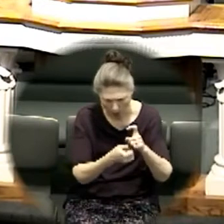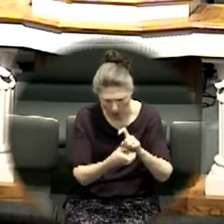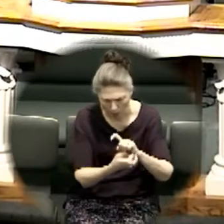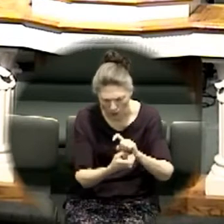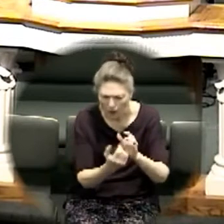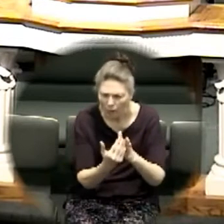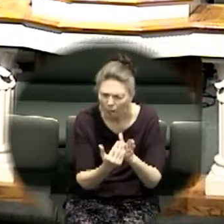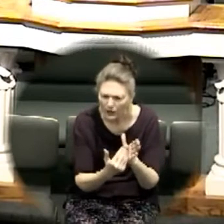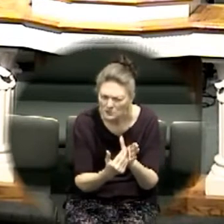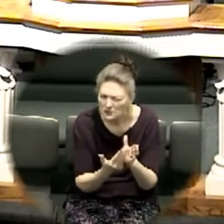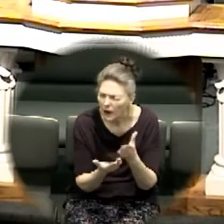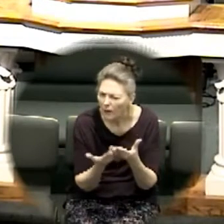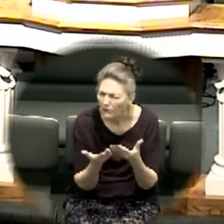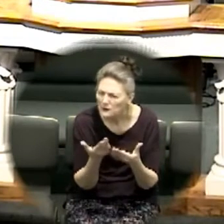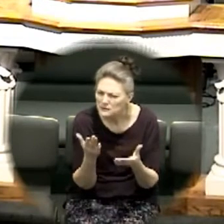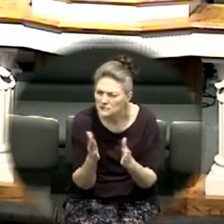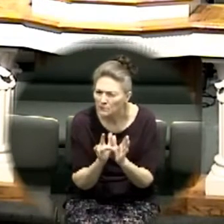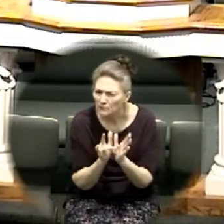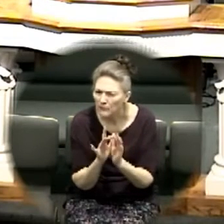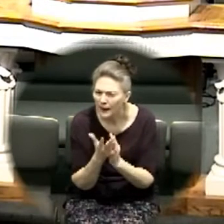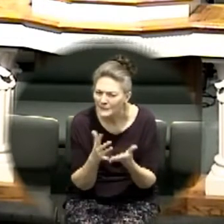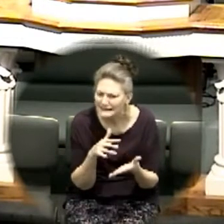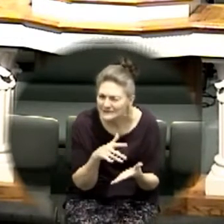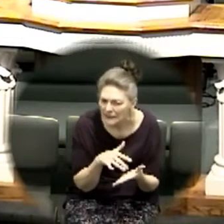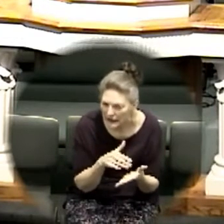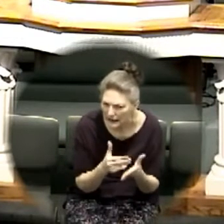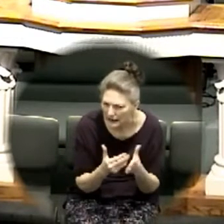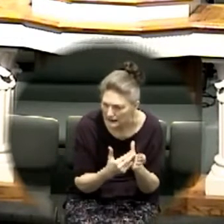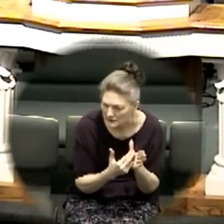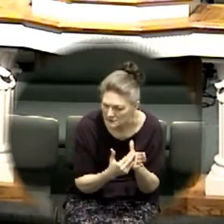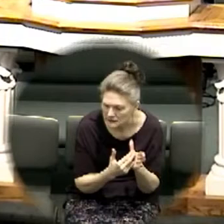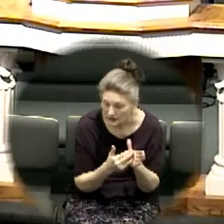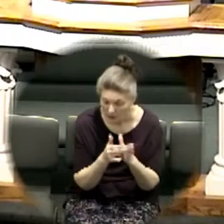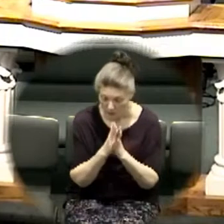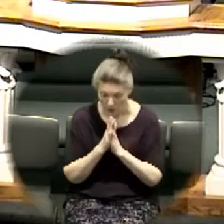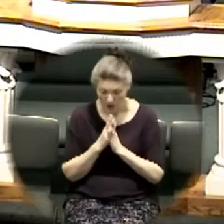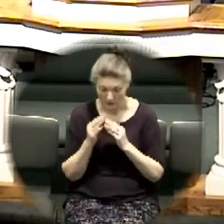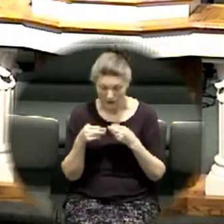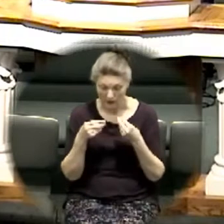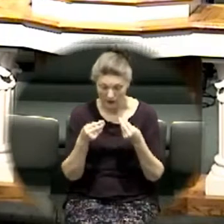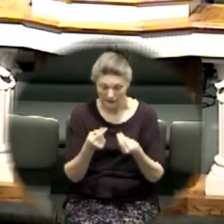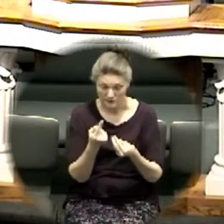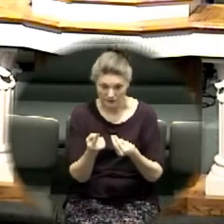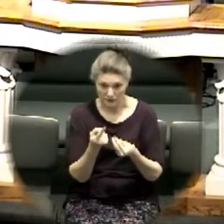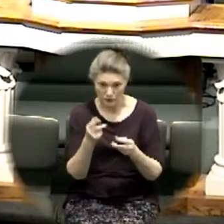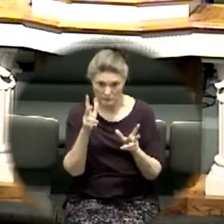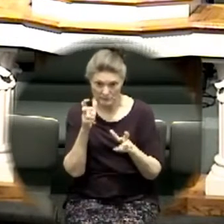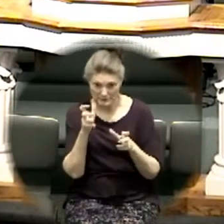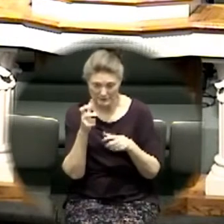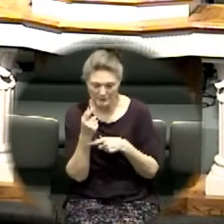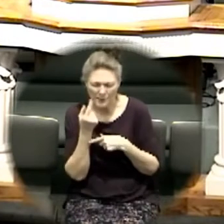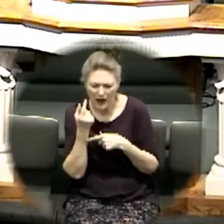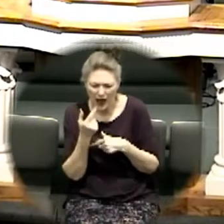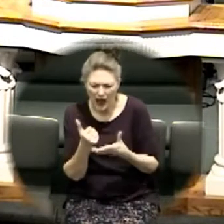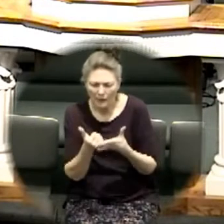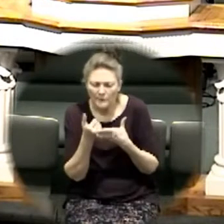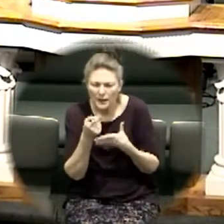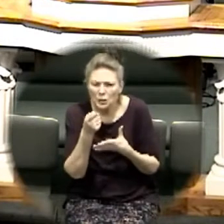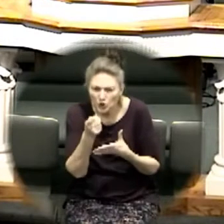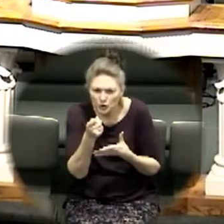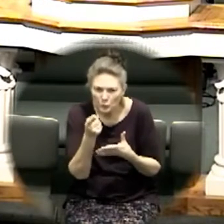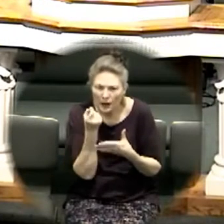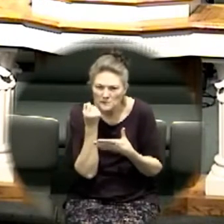a bible study but uh pray that it will give somebody that's listening today some understanding some some real